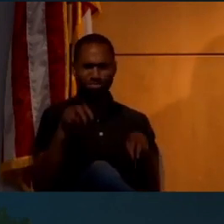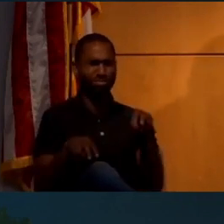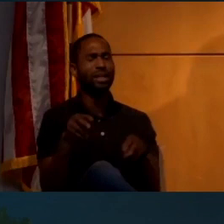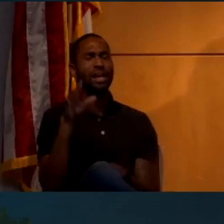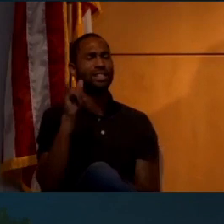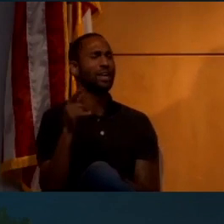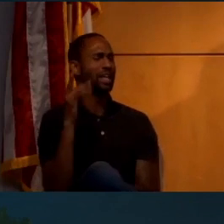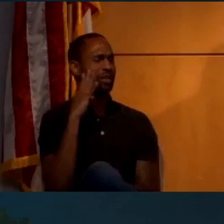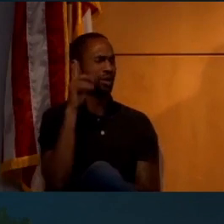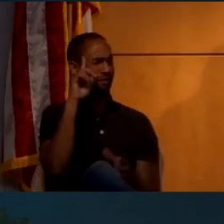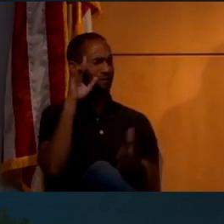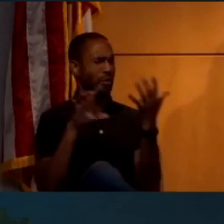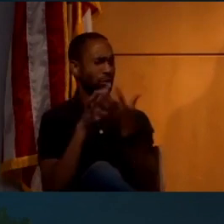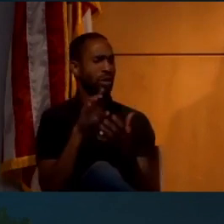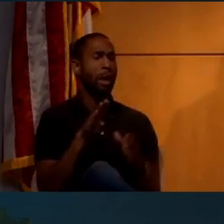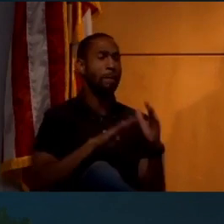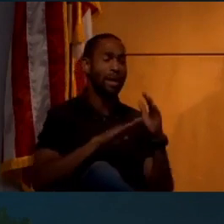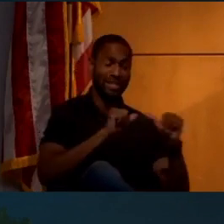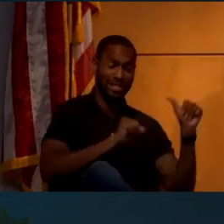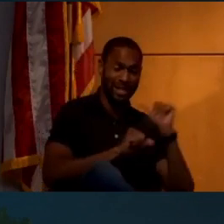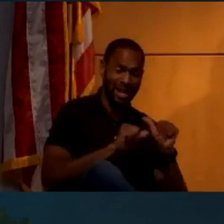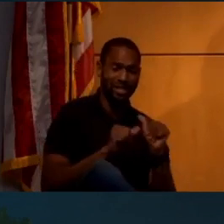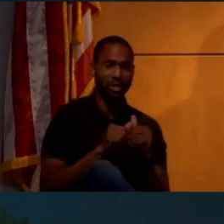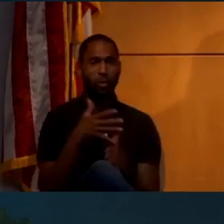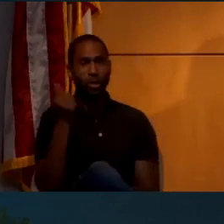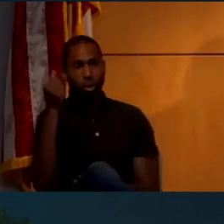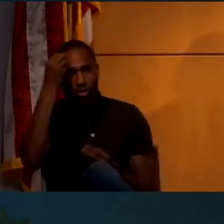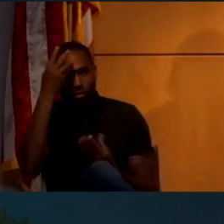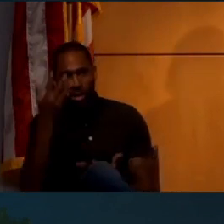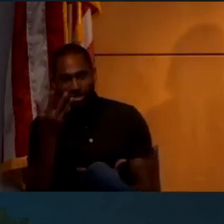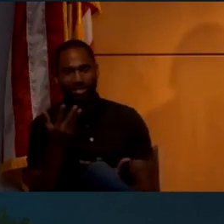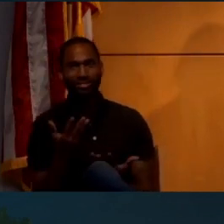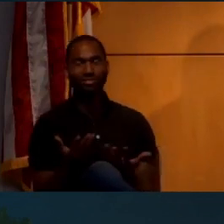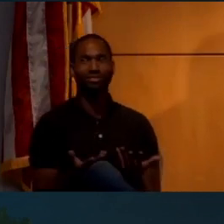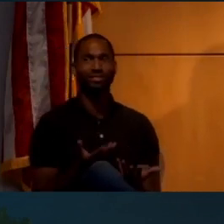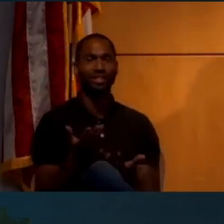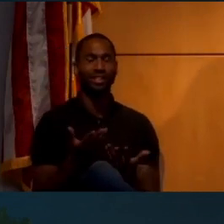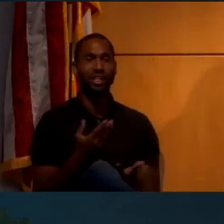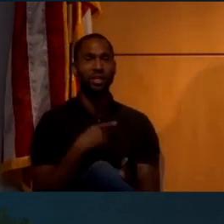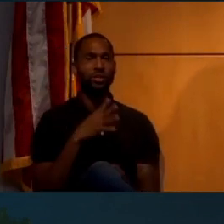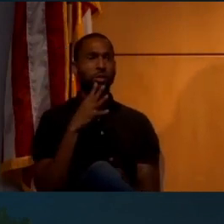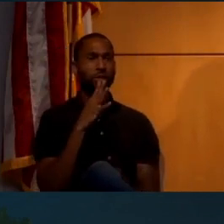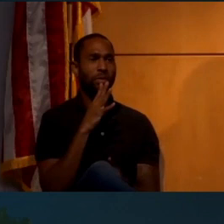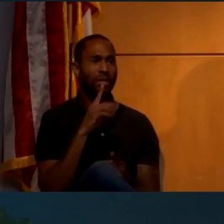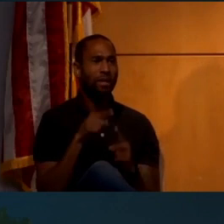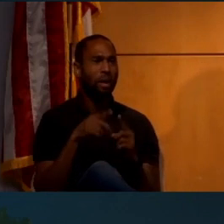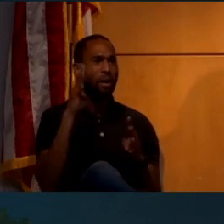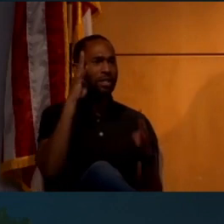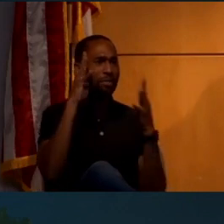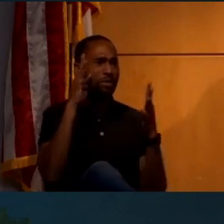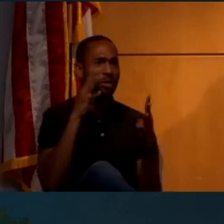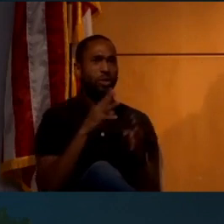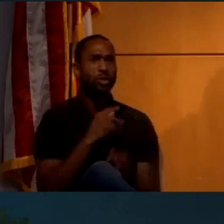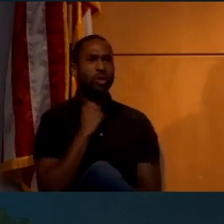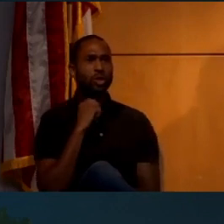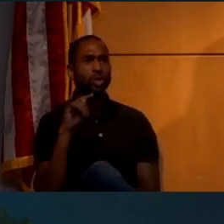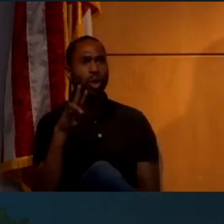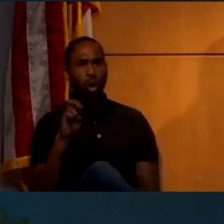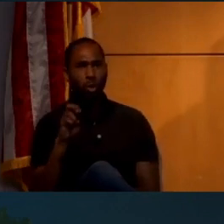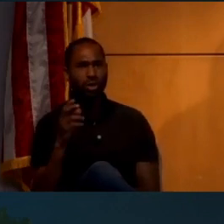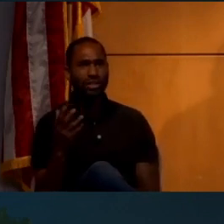things like that. You're confusing basic science. You're withholding information. You're speaking in a conspiratorial tone.